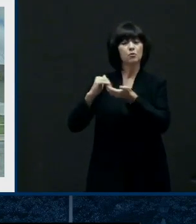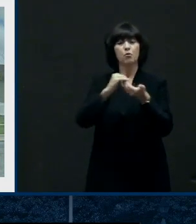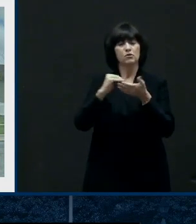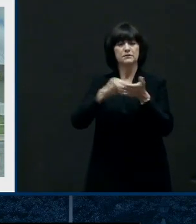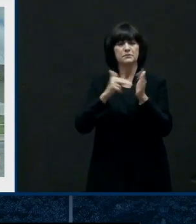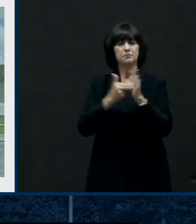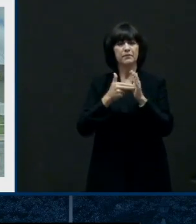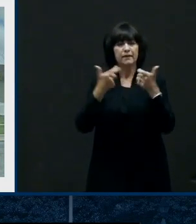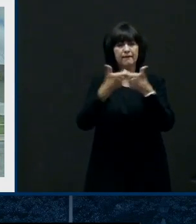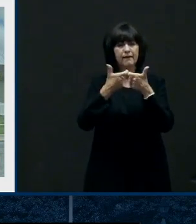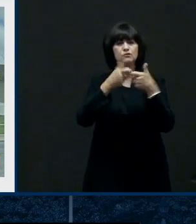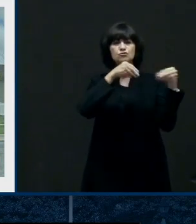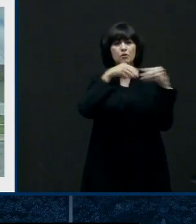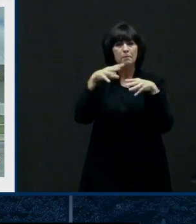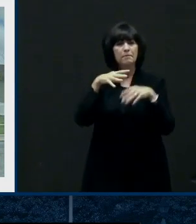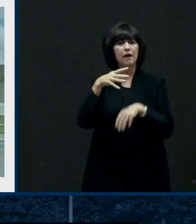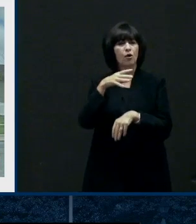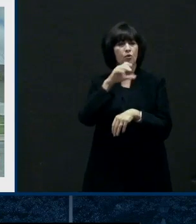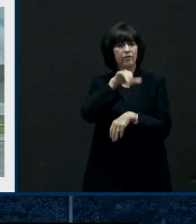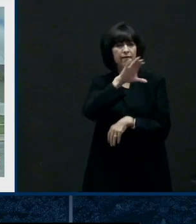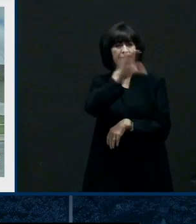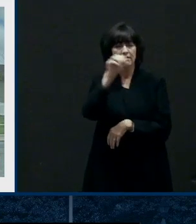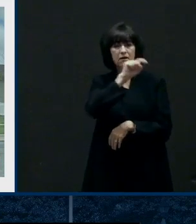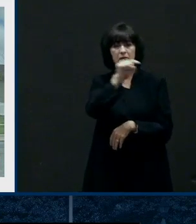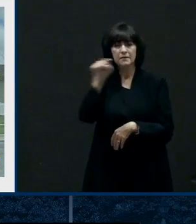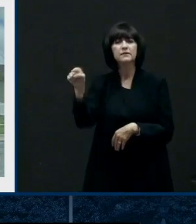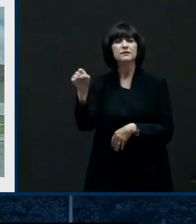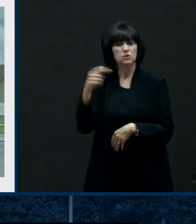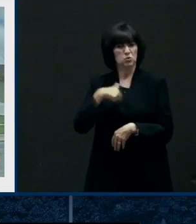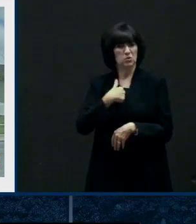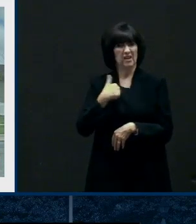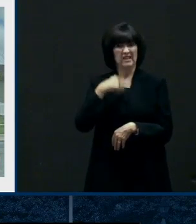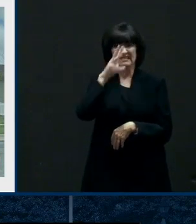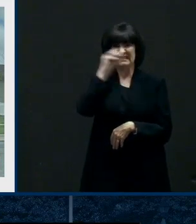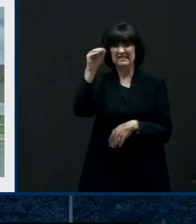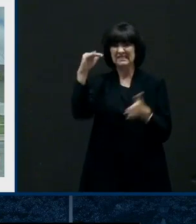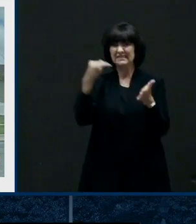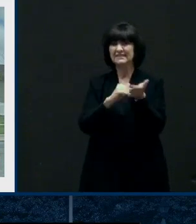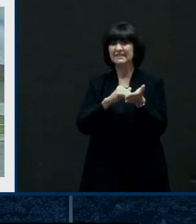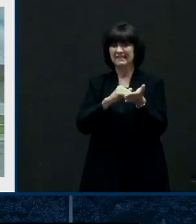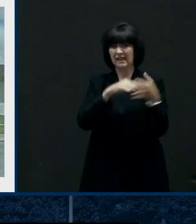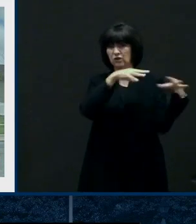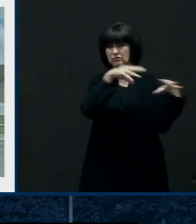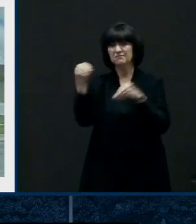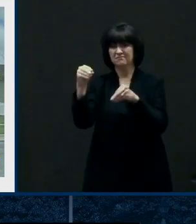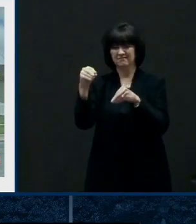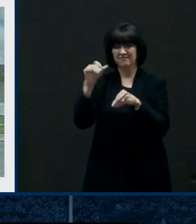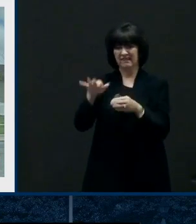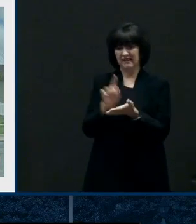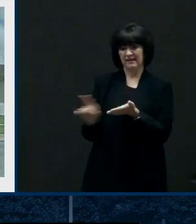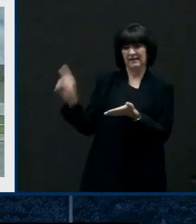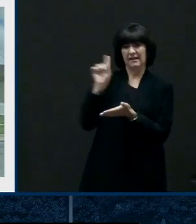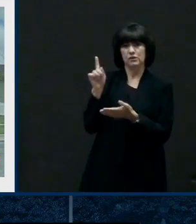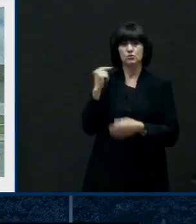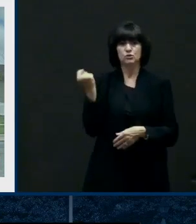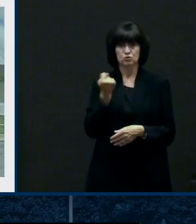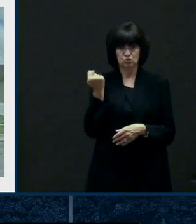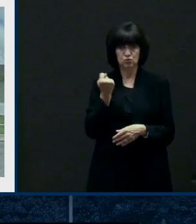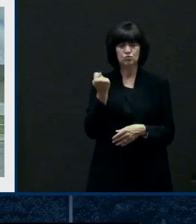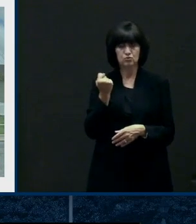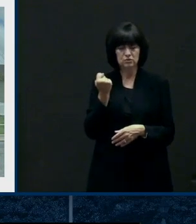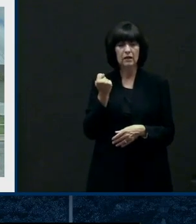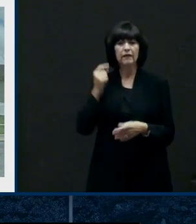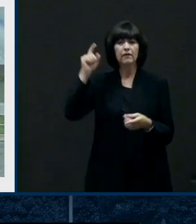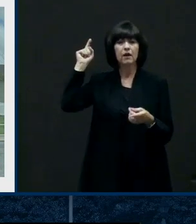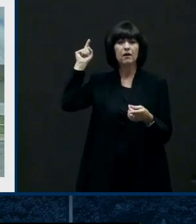really did a remarkable job. You know, we had 60,000 power outages at the peak of the Tuesday event. They got those down